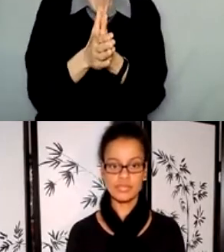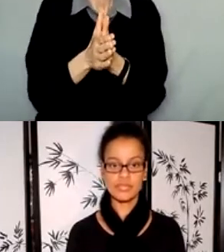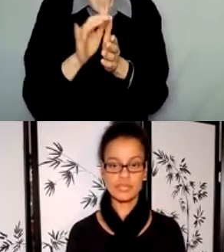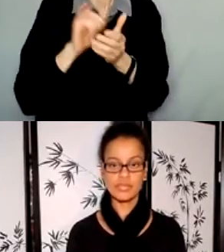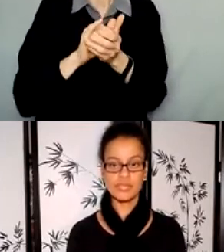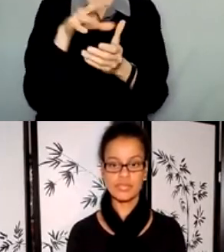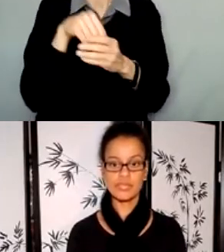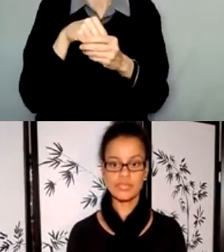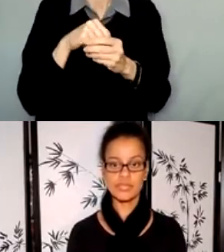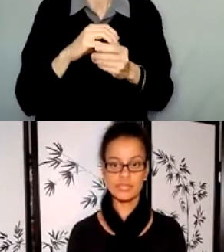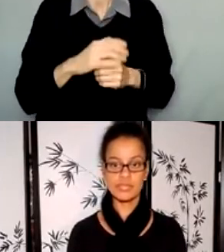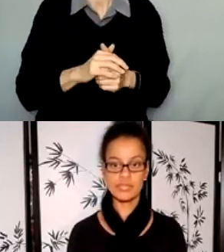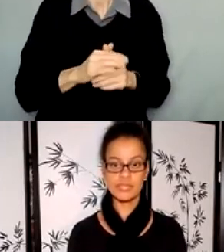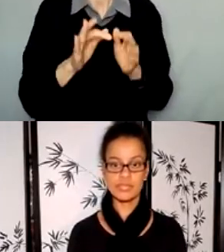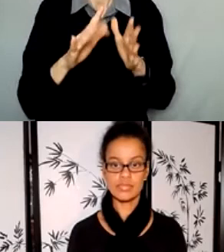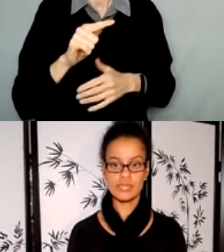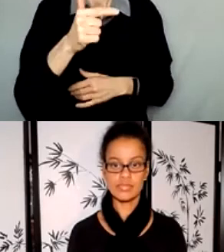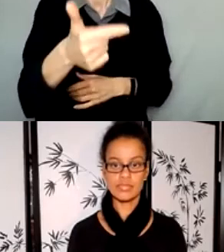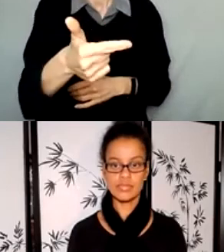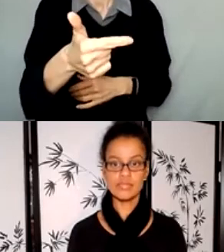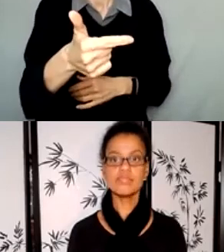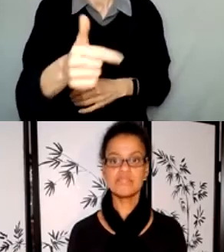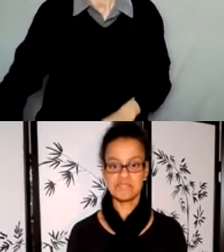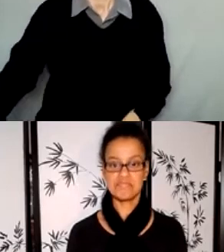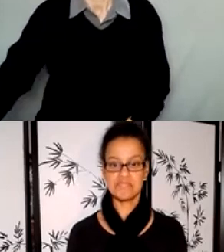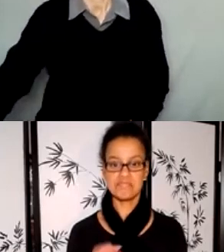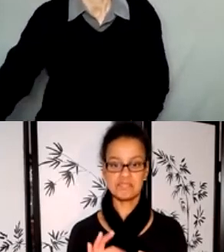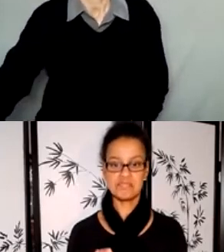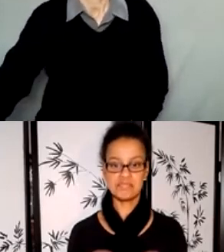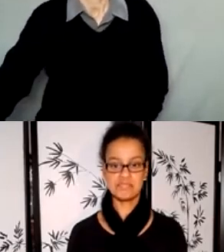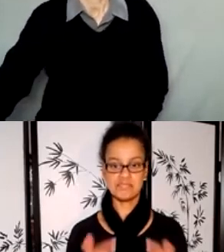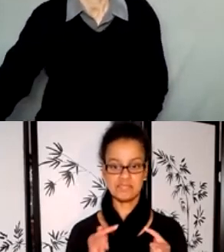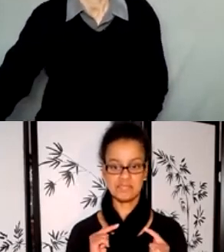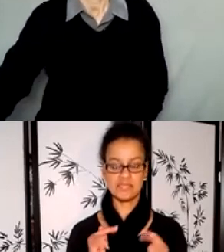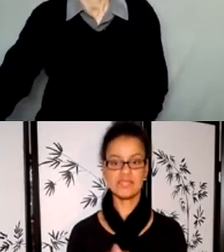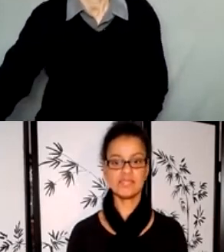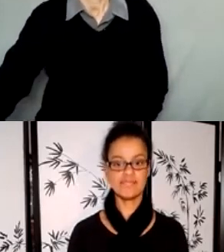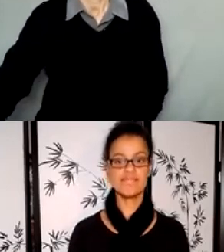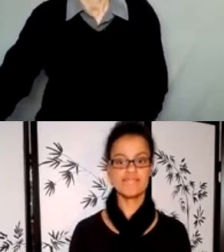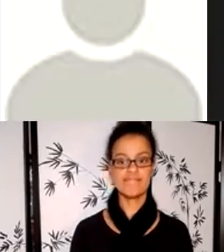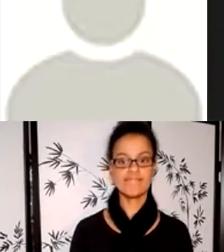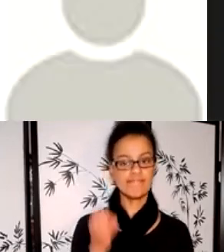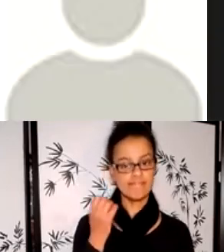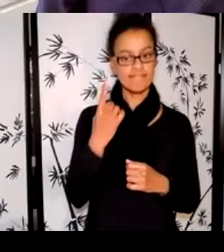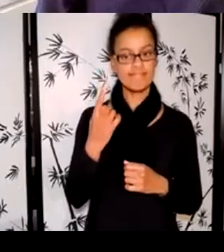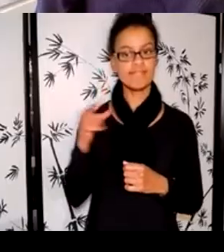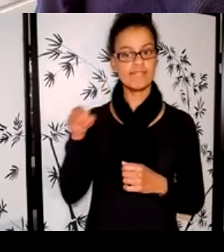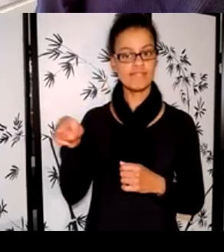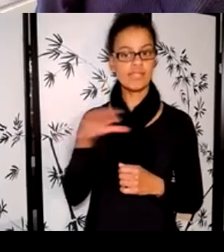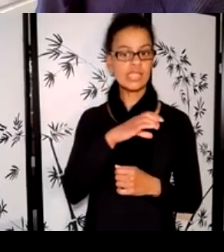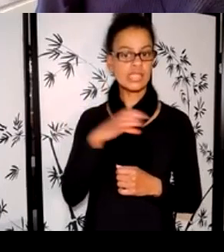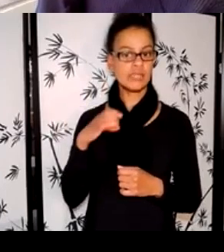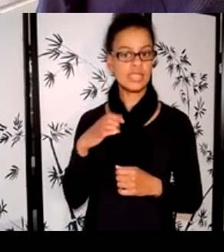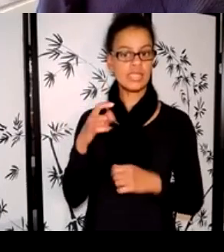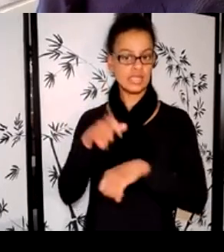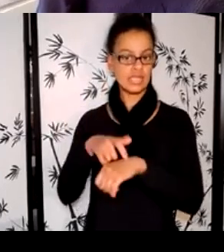Lastly, please be considerate of the committee's time. Assessors will only be asked to review up to 10 minutes of support material